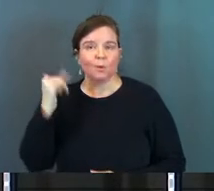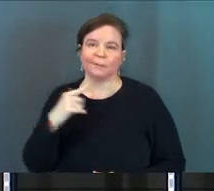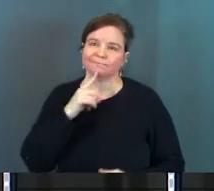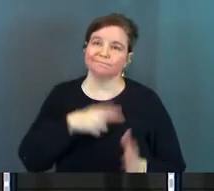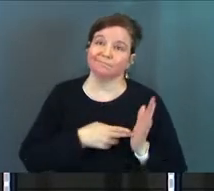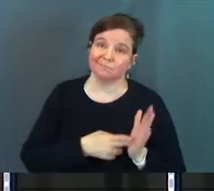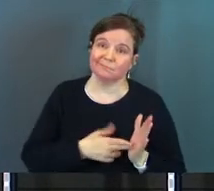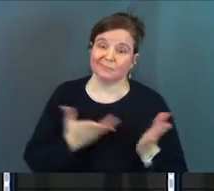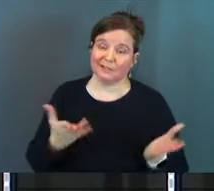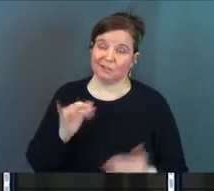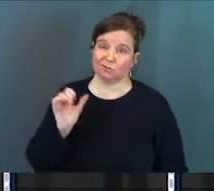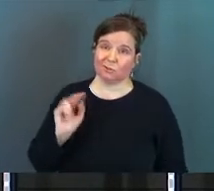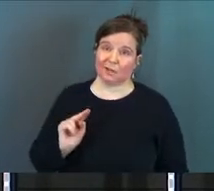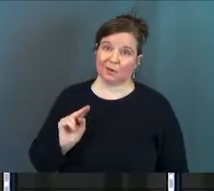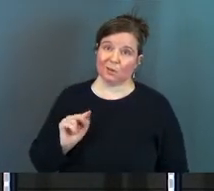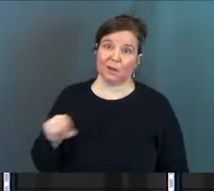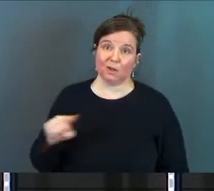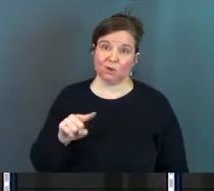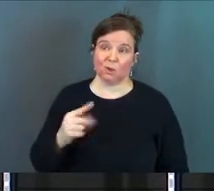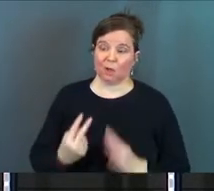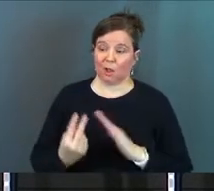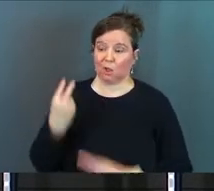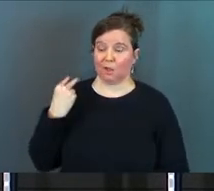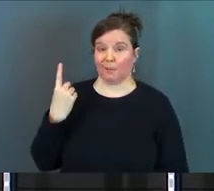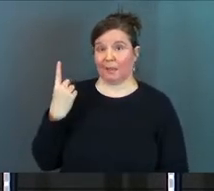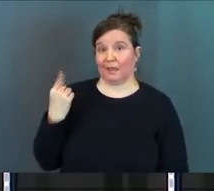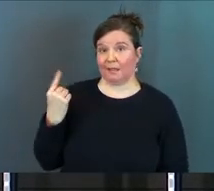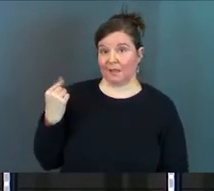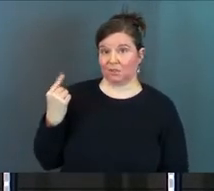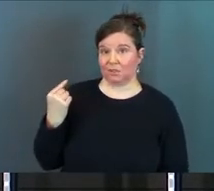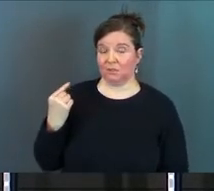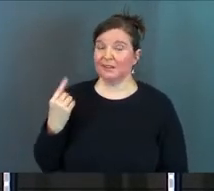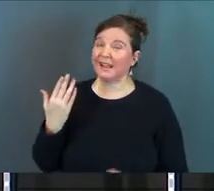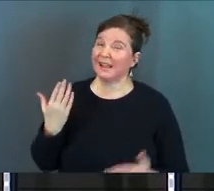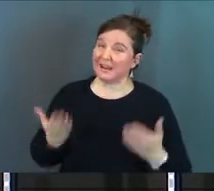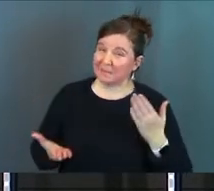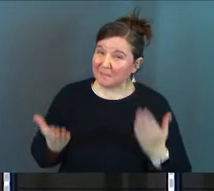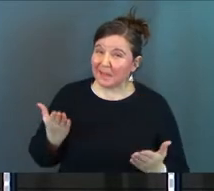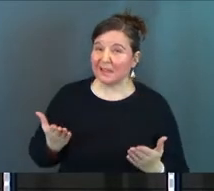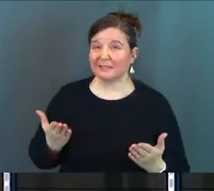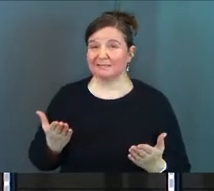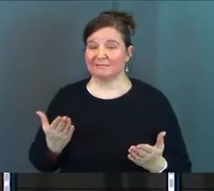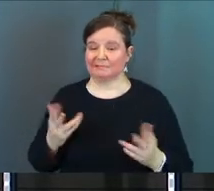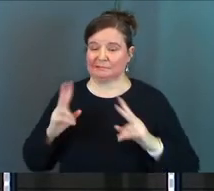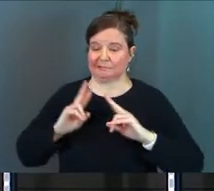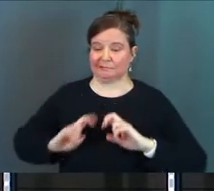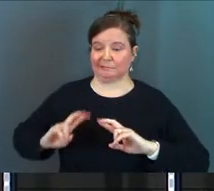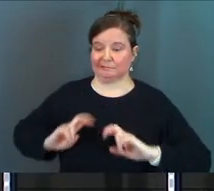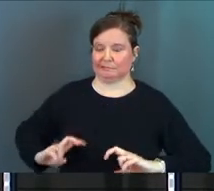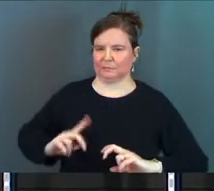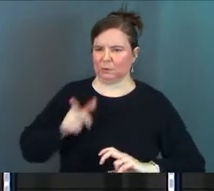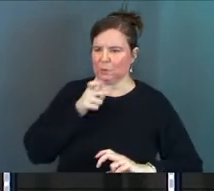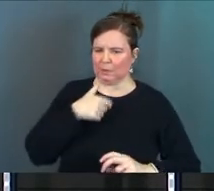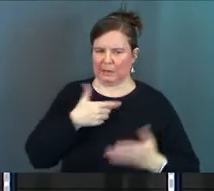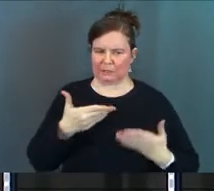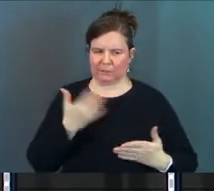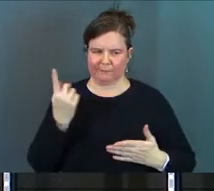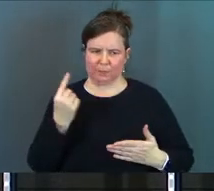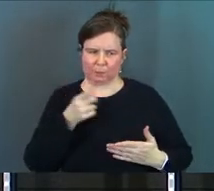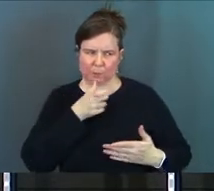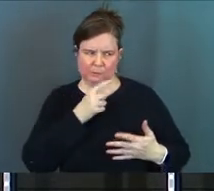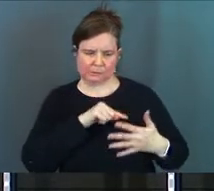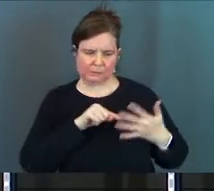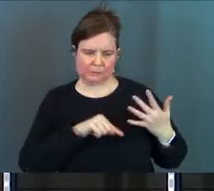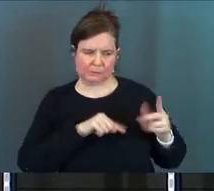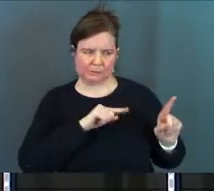be real. Here we are in January and you can look back at last year and maybe make some kind of an assessment of who did I serve last year.